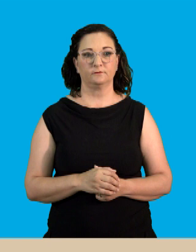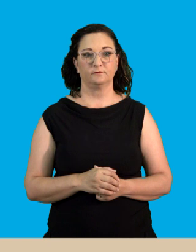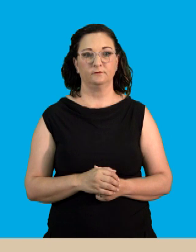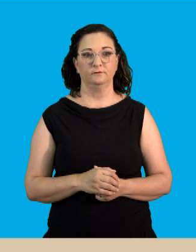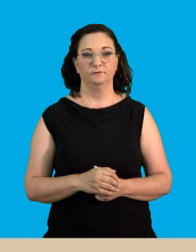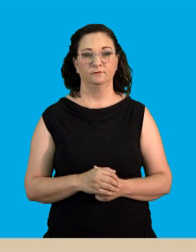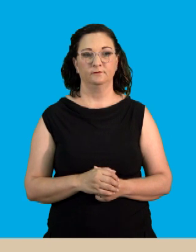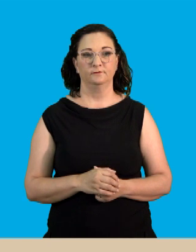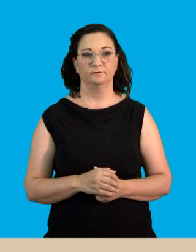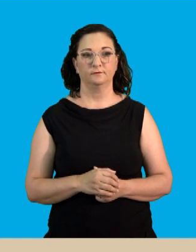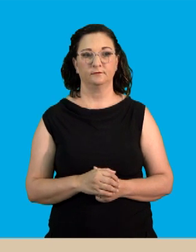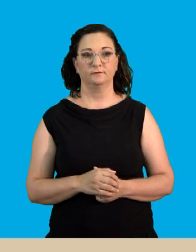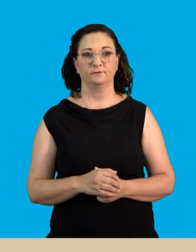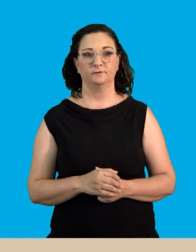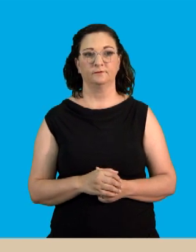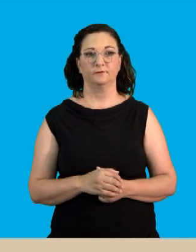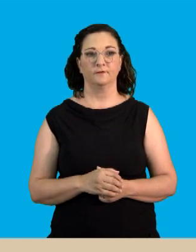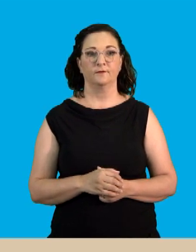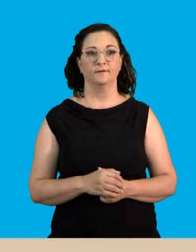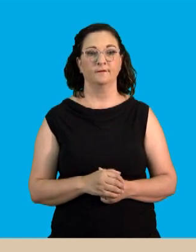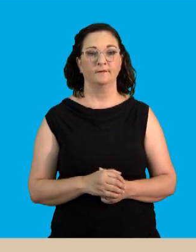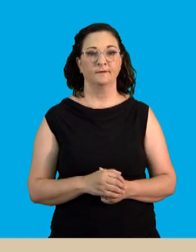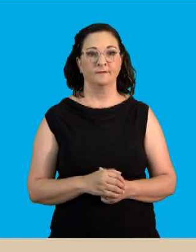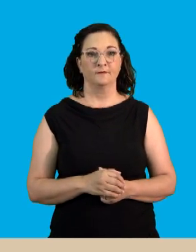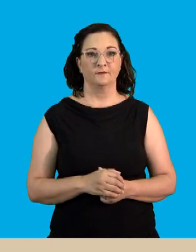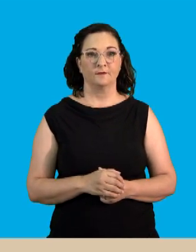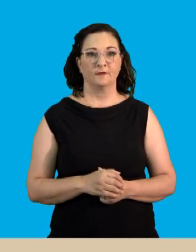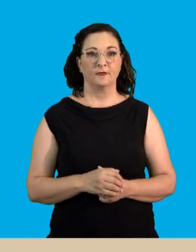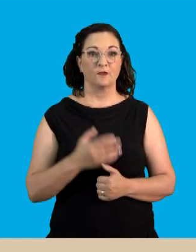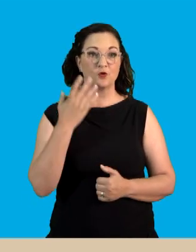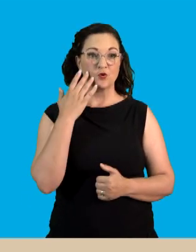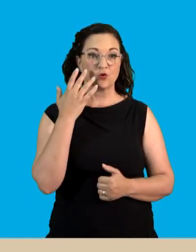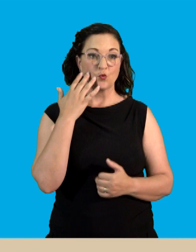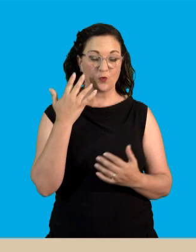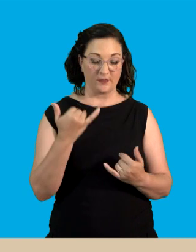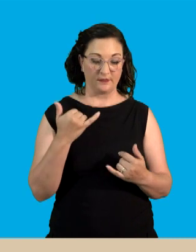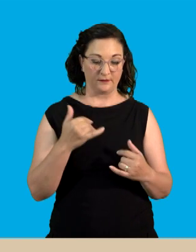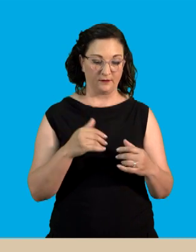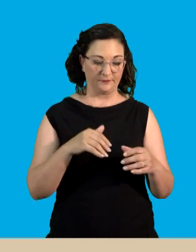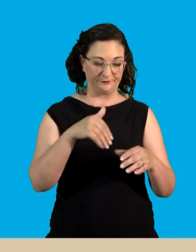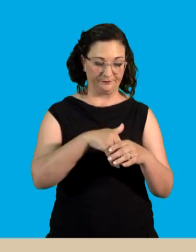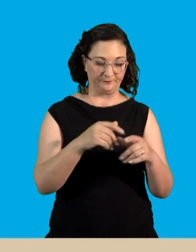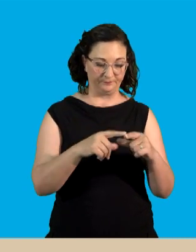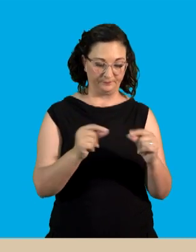photosynthesis for, so it must be